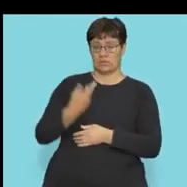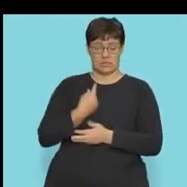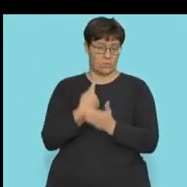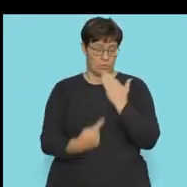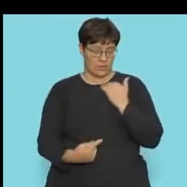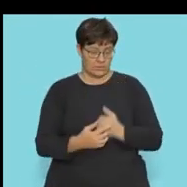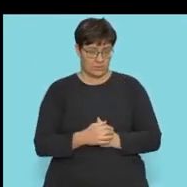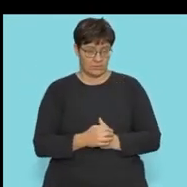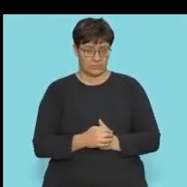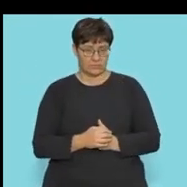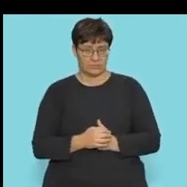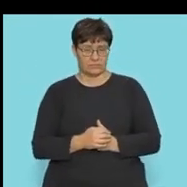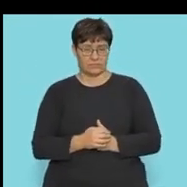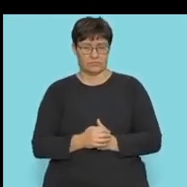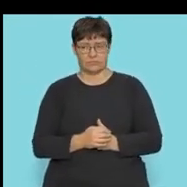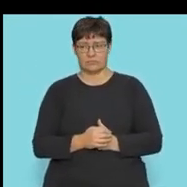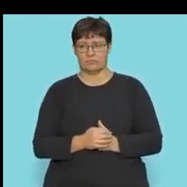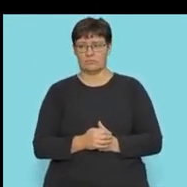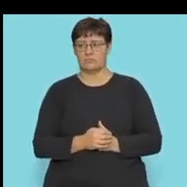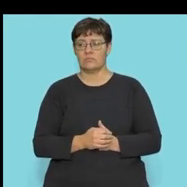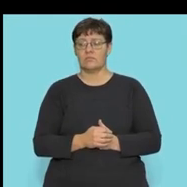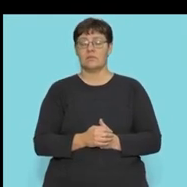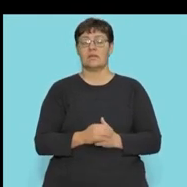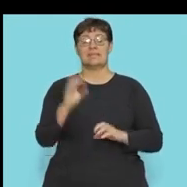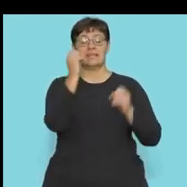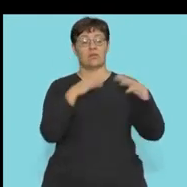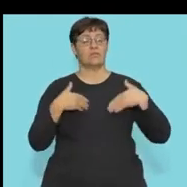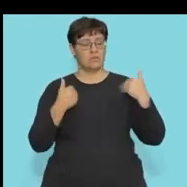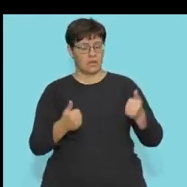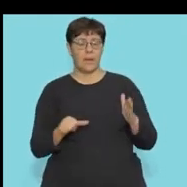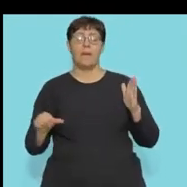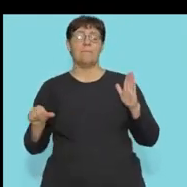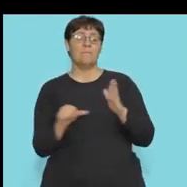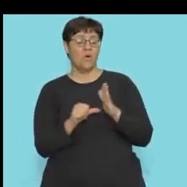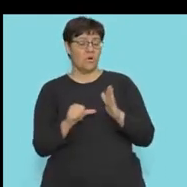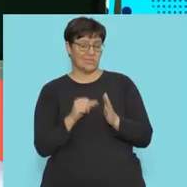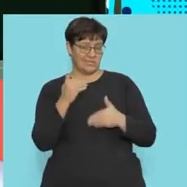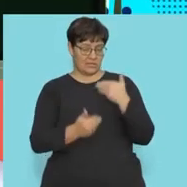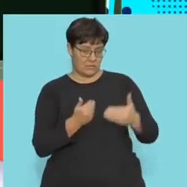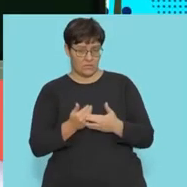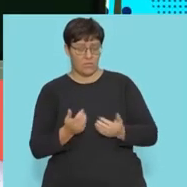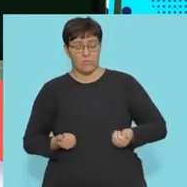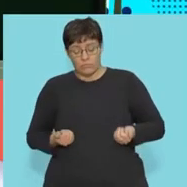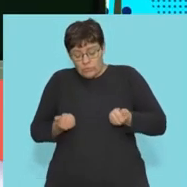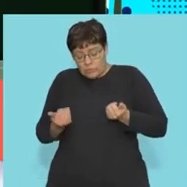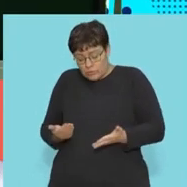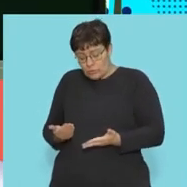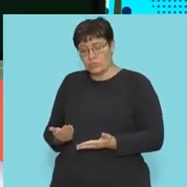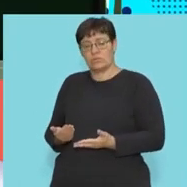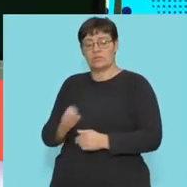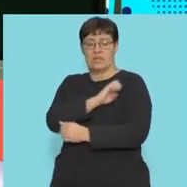Guys, as I mentioned earlier on, cellular respiration is a fundamentally important process for the production of energy.